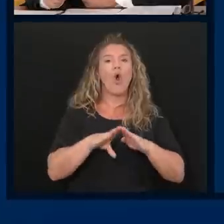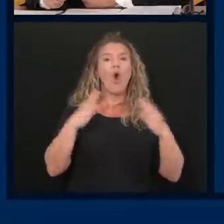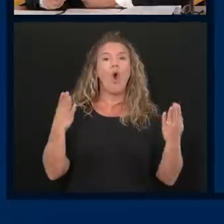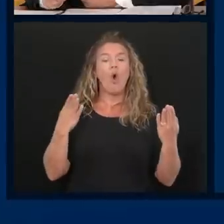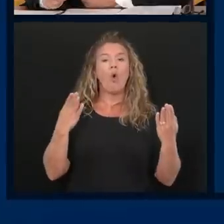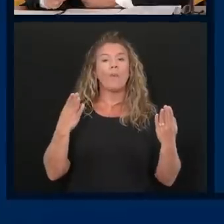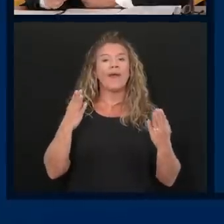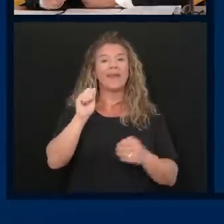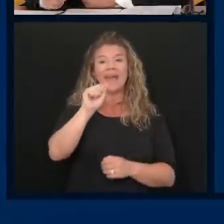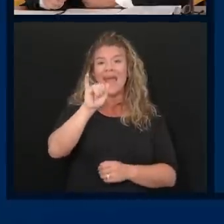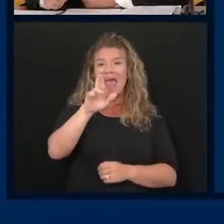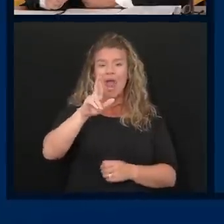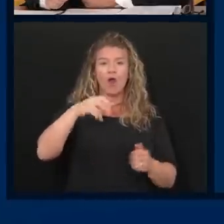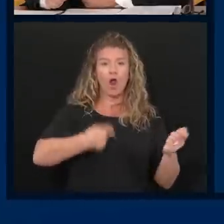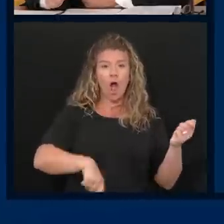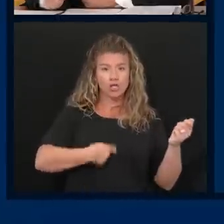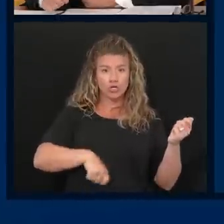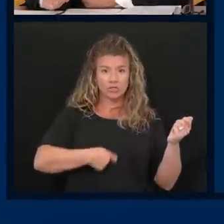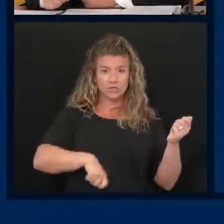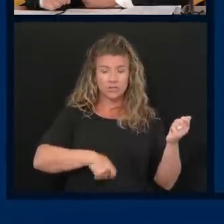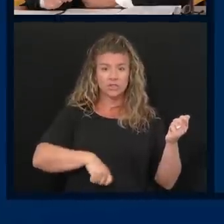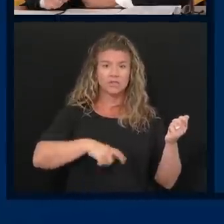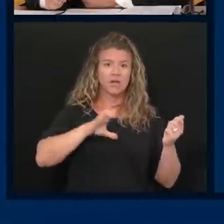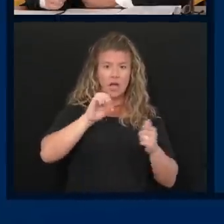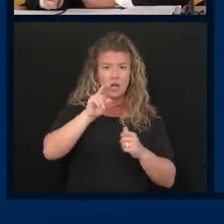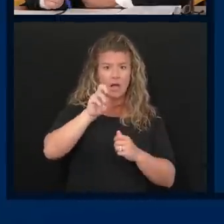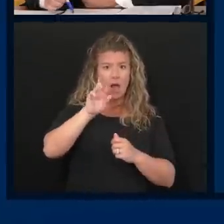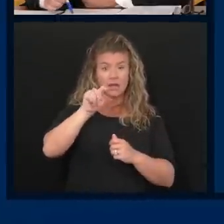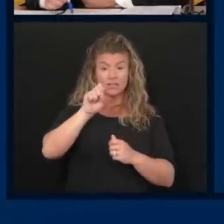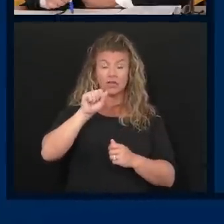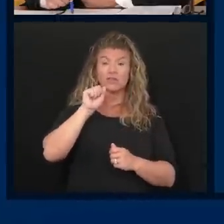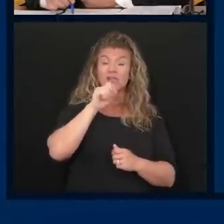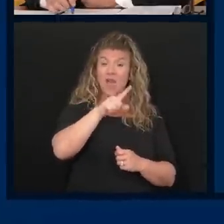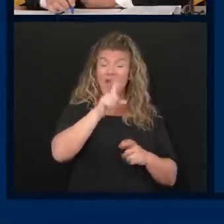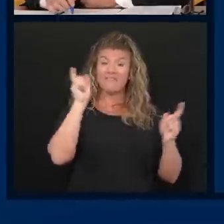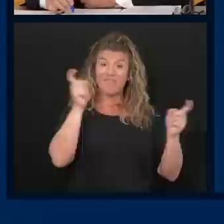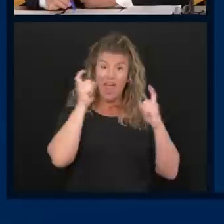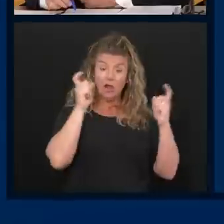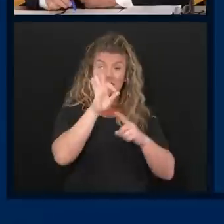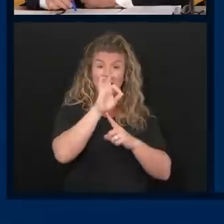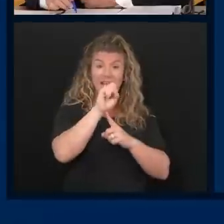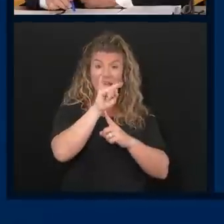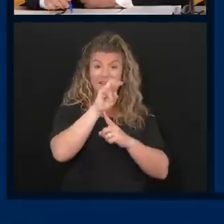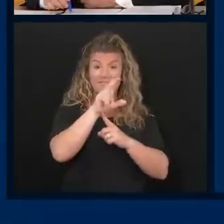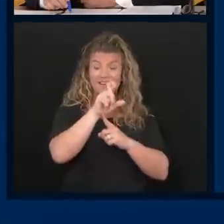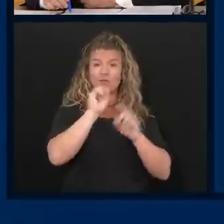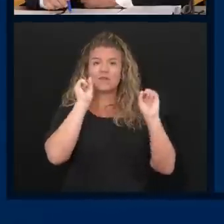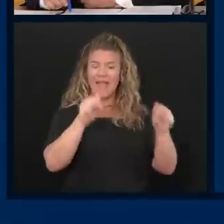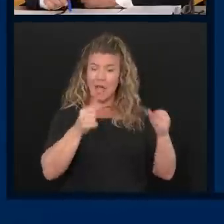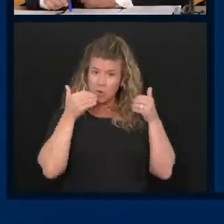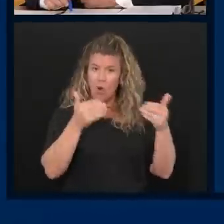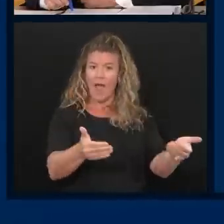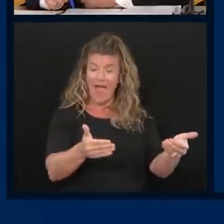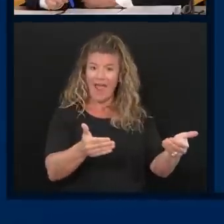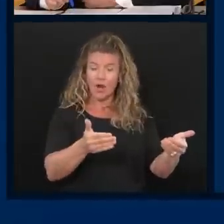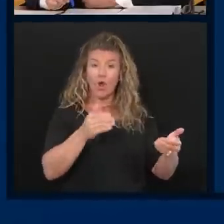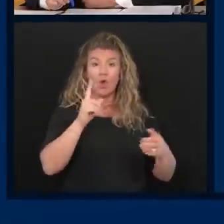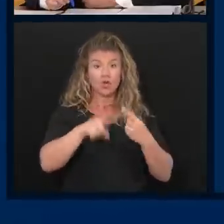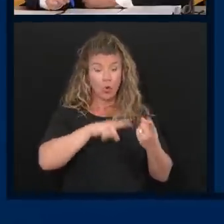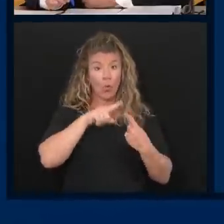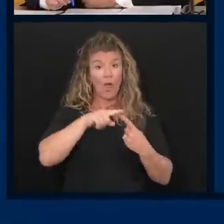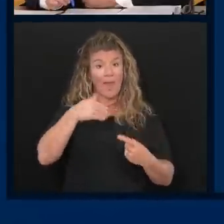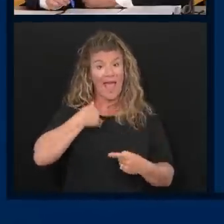concerts at fairs and festivals only will be allowed to resume when fairs and festivals resume